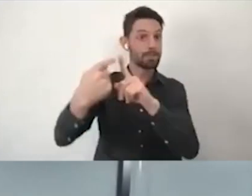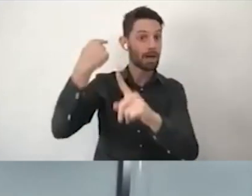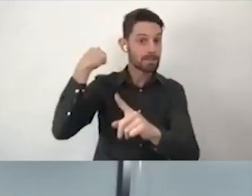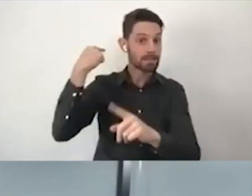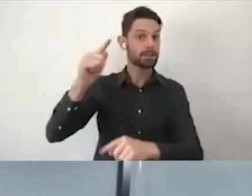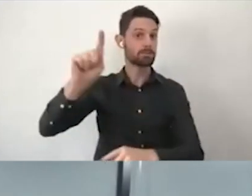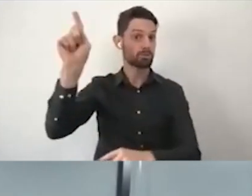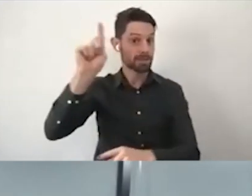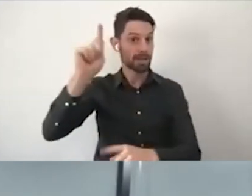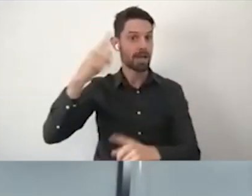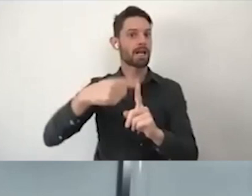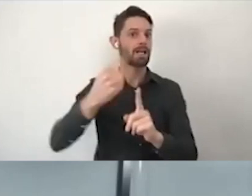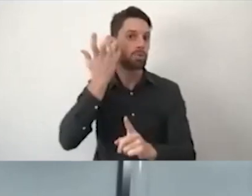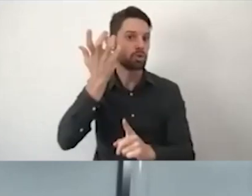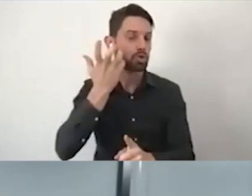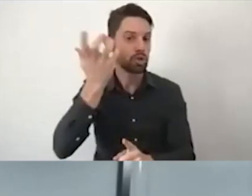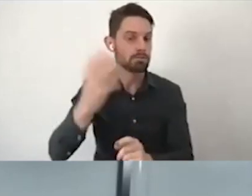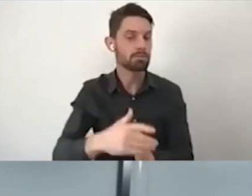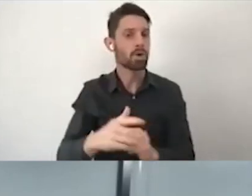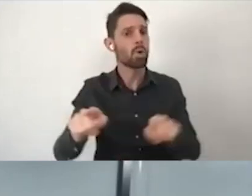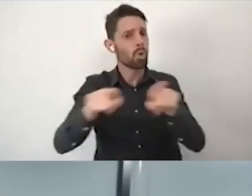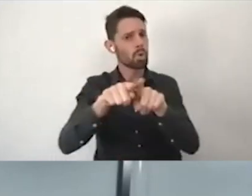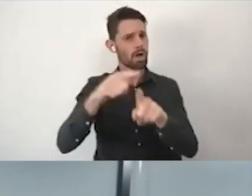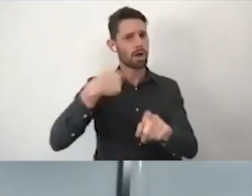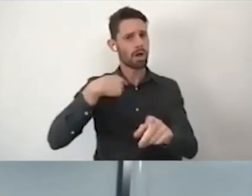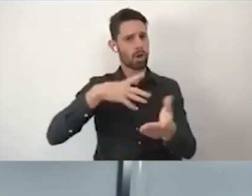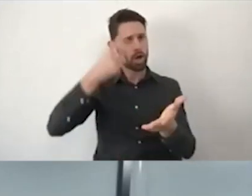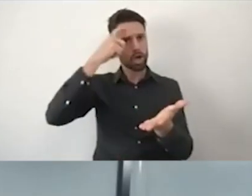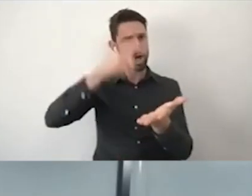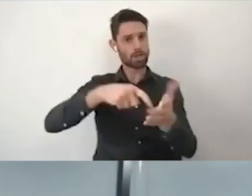and always will be Aboriginal land and sovereignty was never ceded.